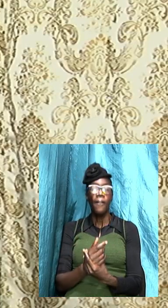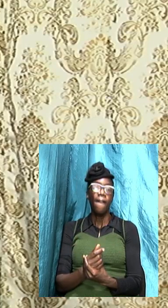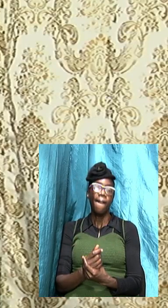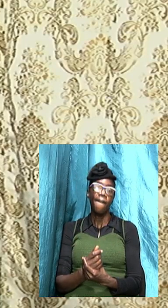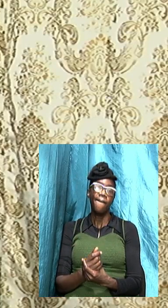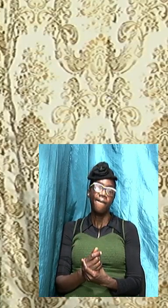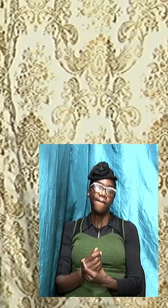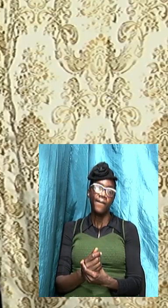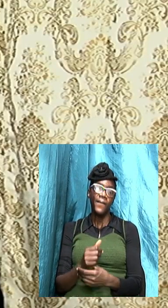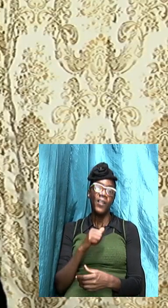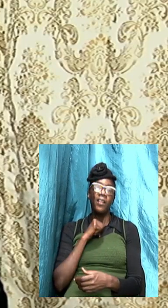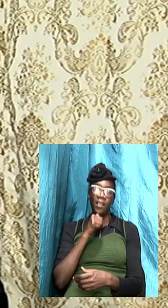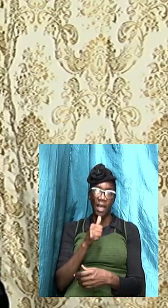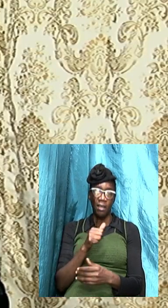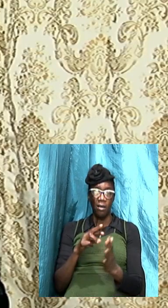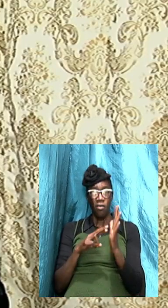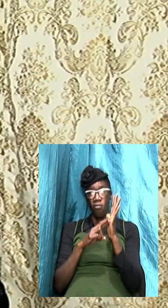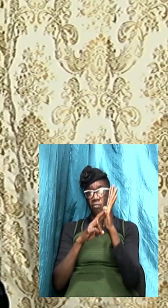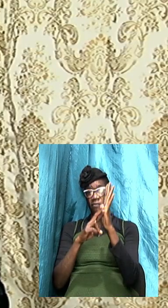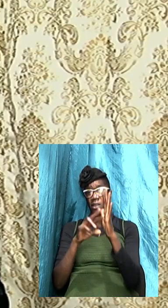that's still to reveal it